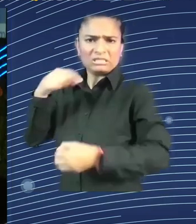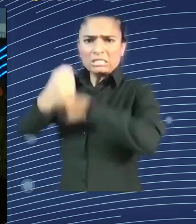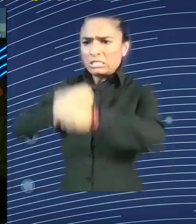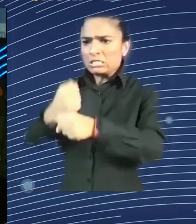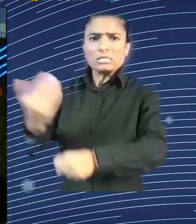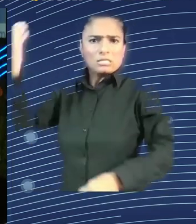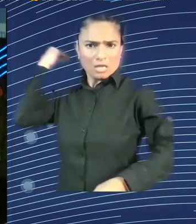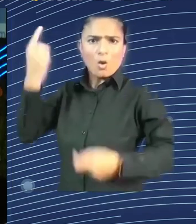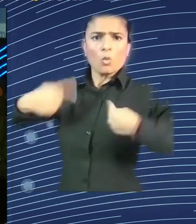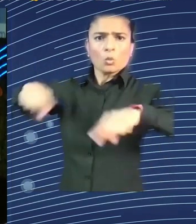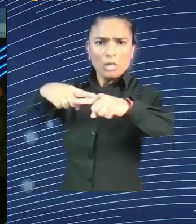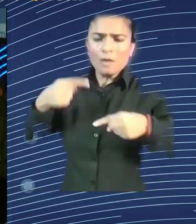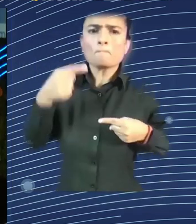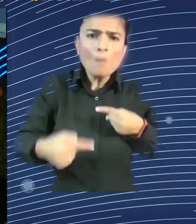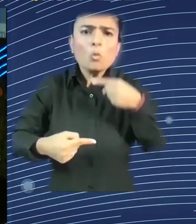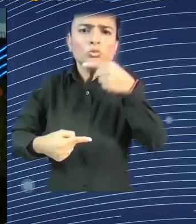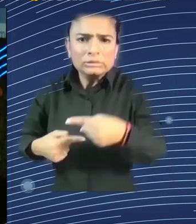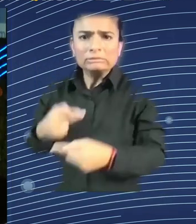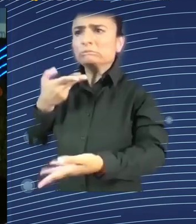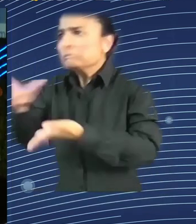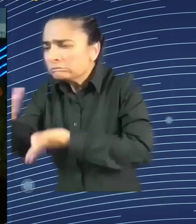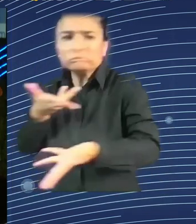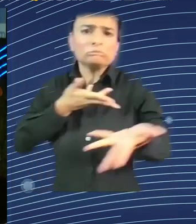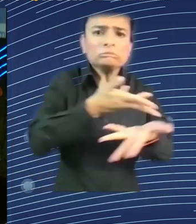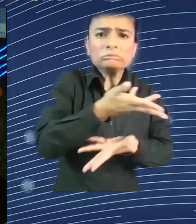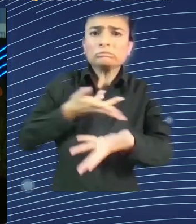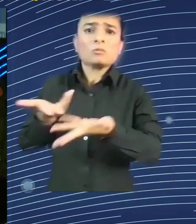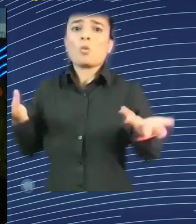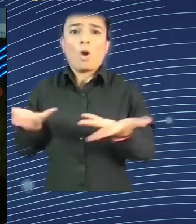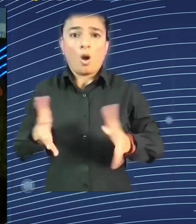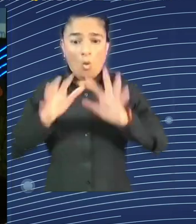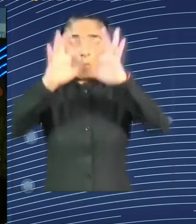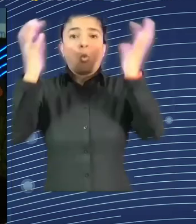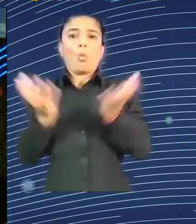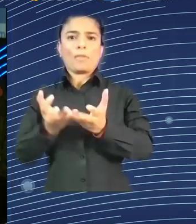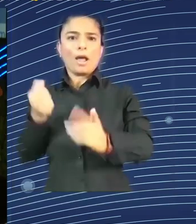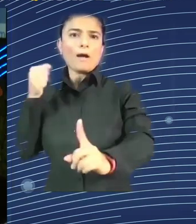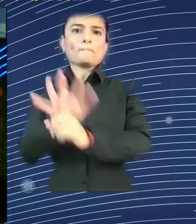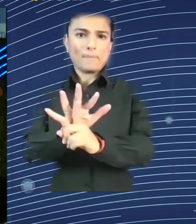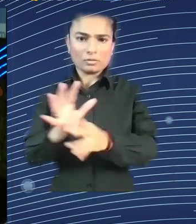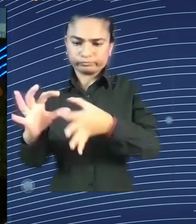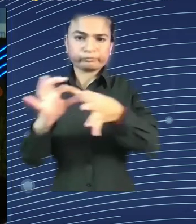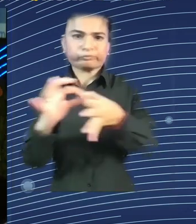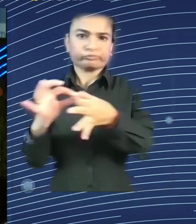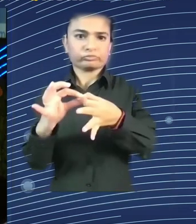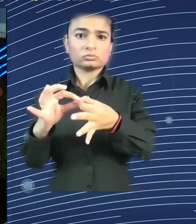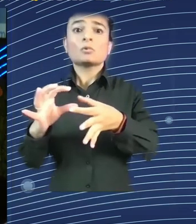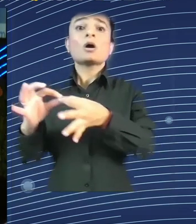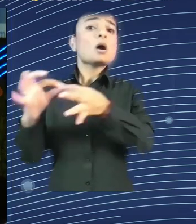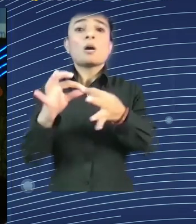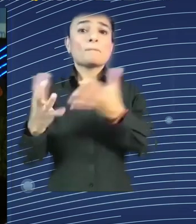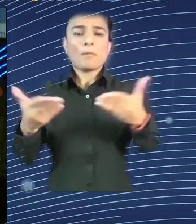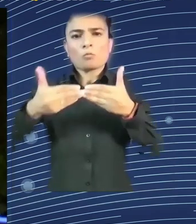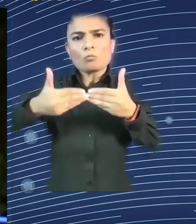levels. We see the international system moving to address these regulatory challenges and to set those global